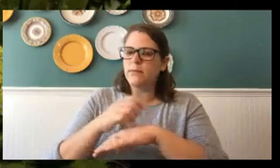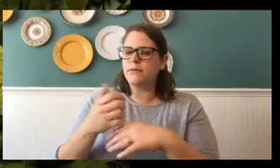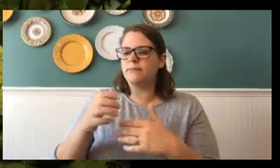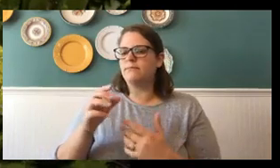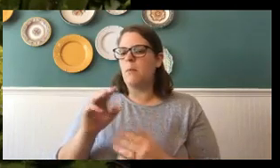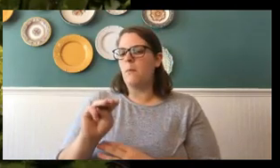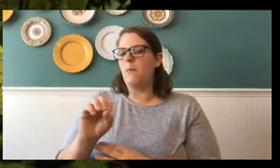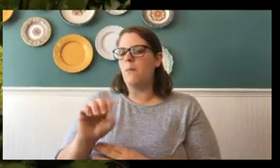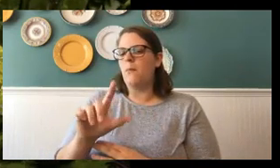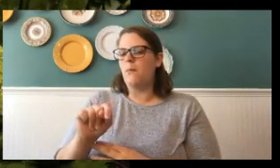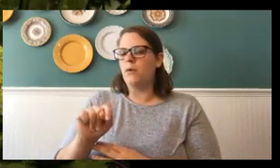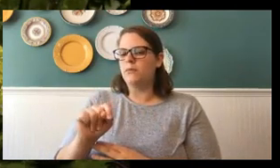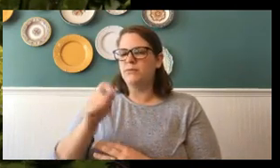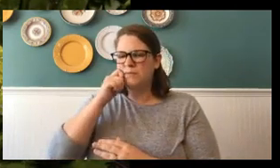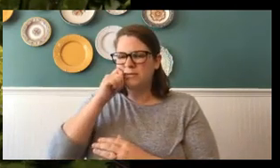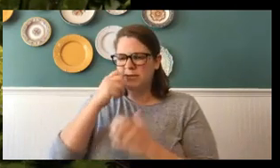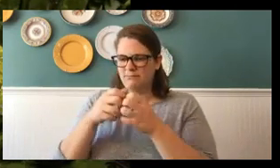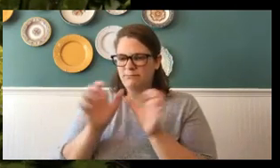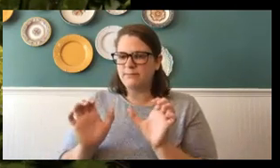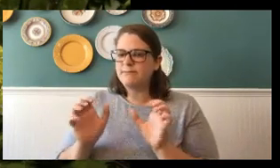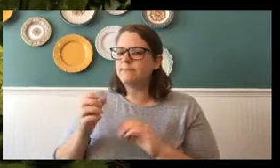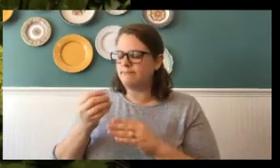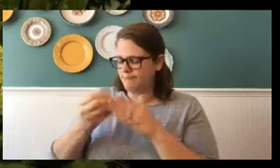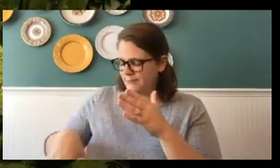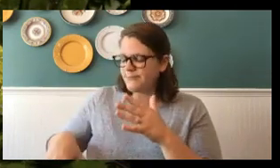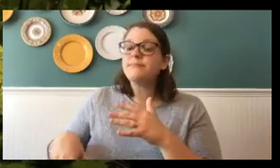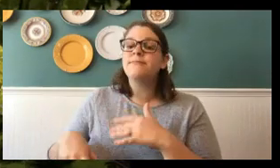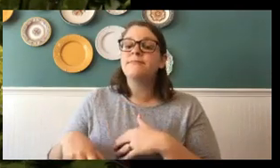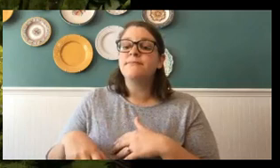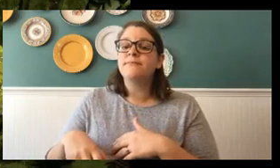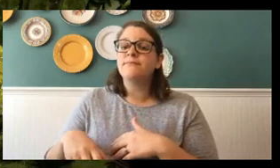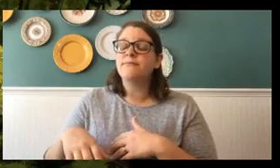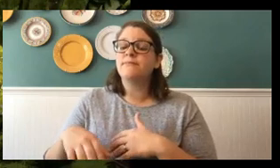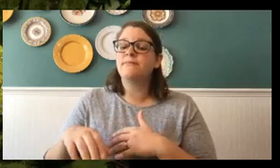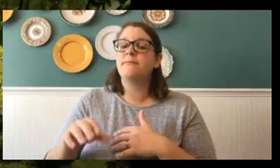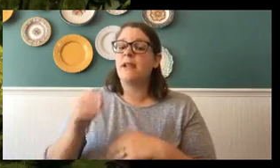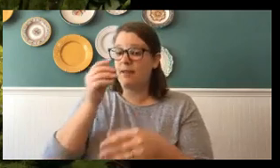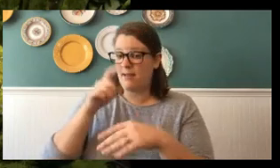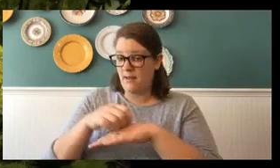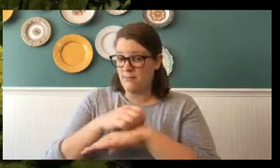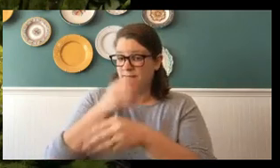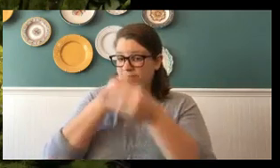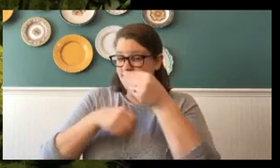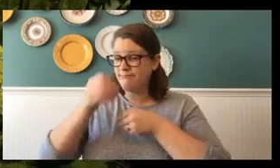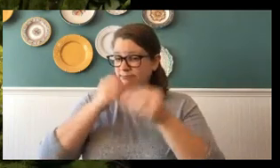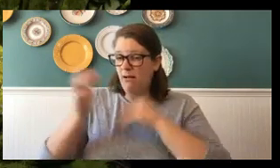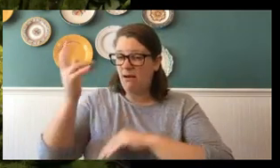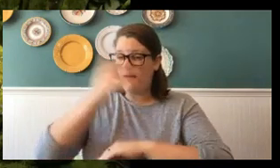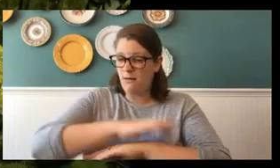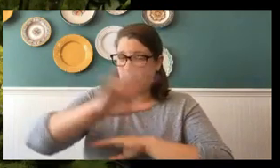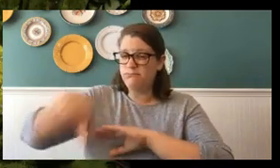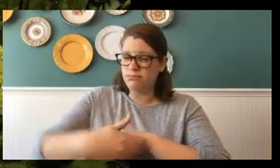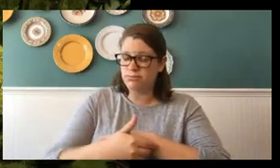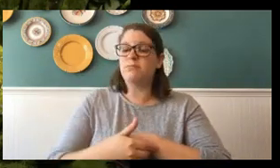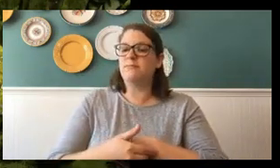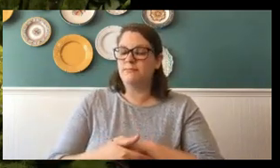that skin. But caterpillars eat all day with the exception of that molting time that they need to take the